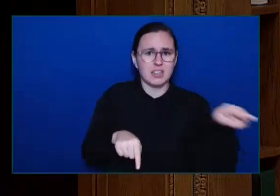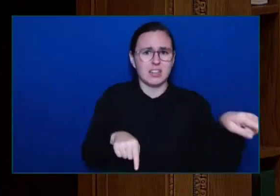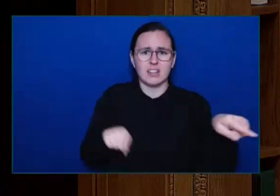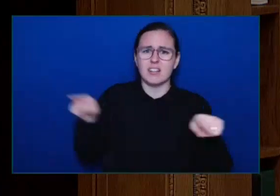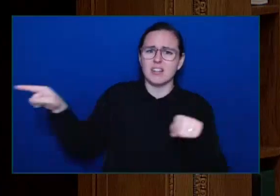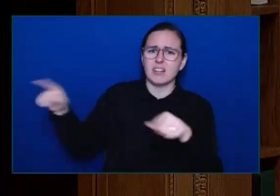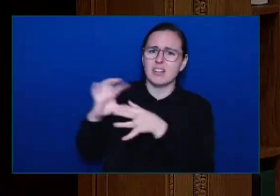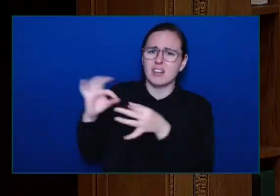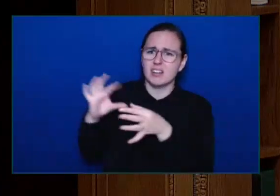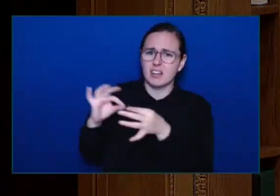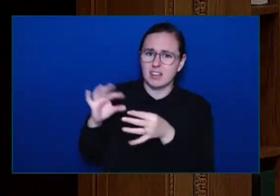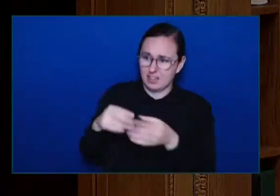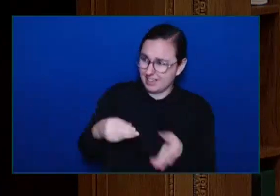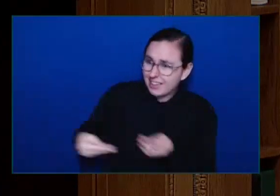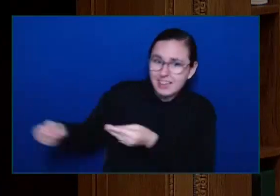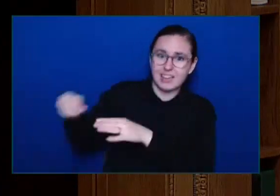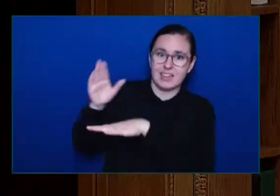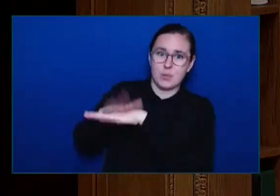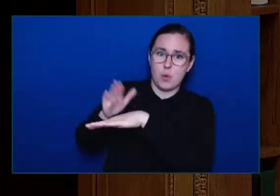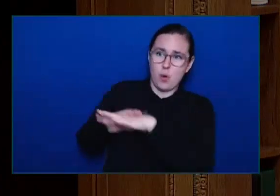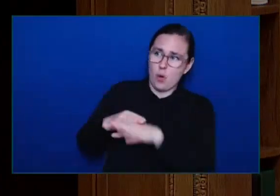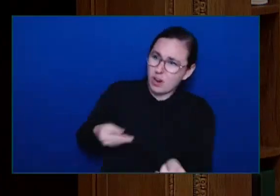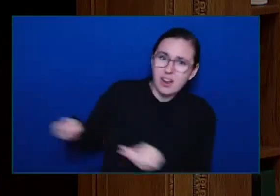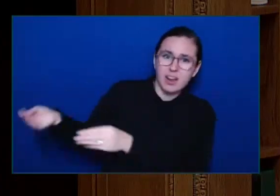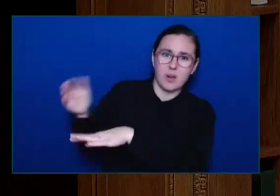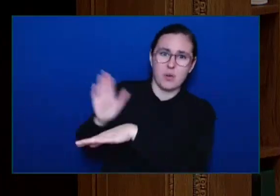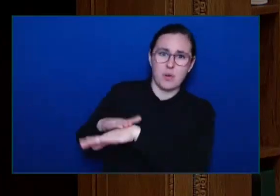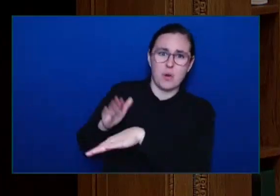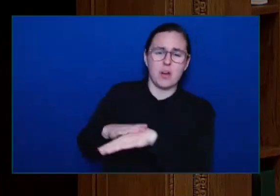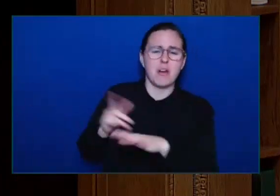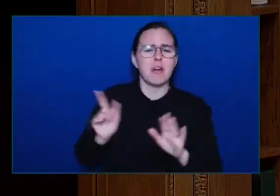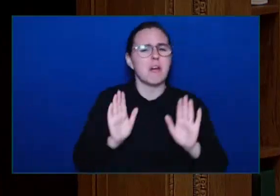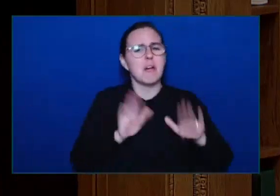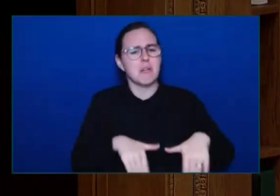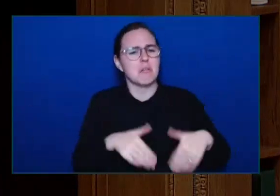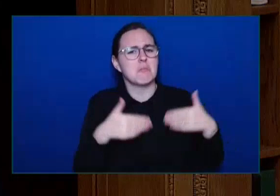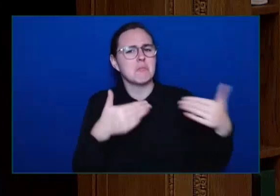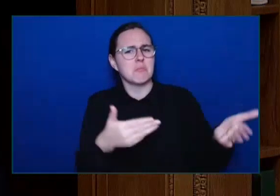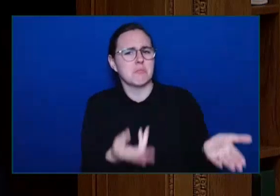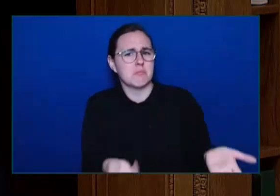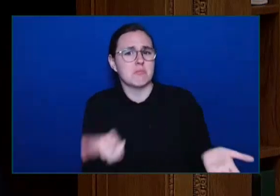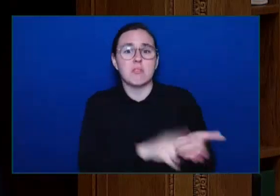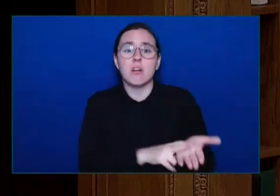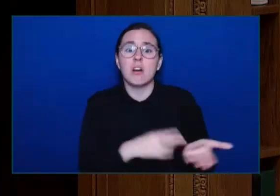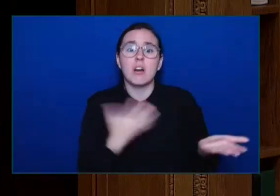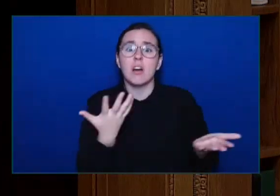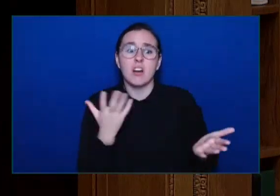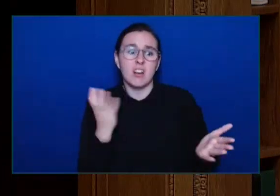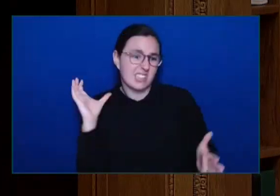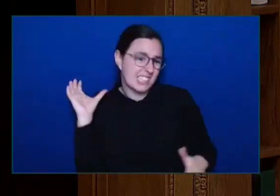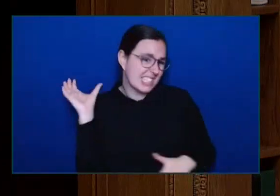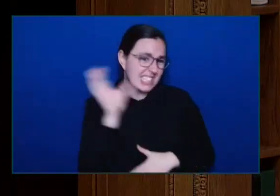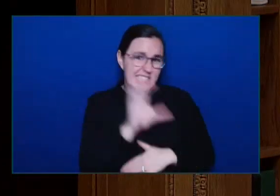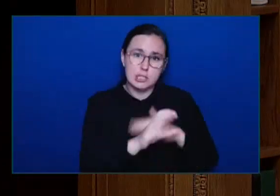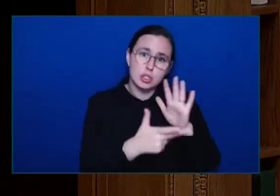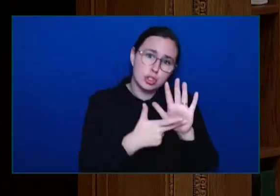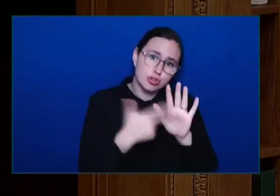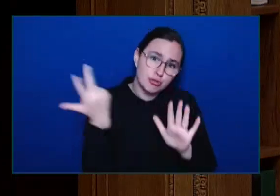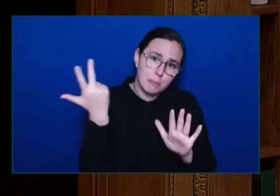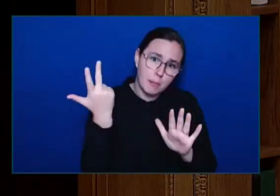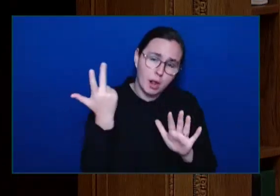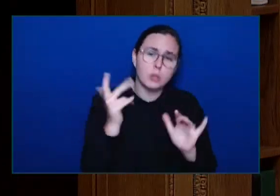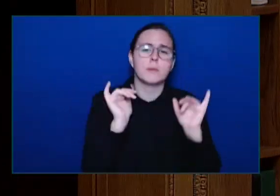tripling the funding Tripling the funding To this very organization My question to the Premier is this